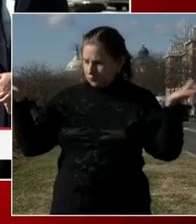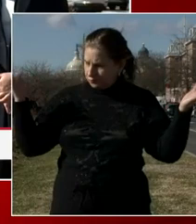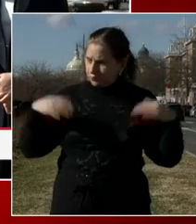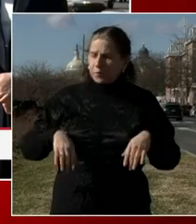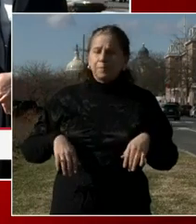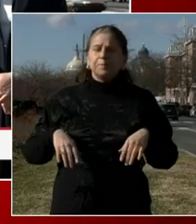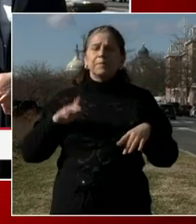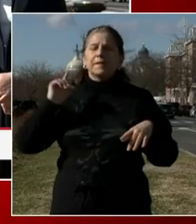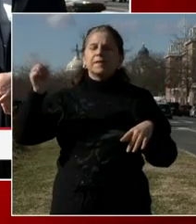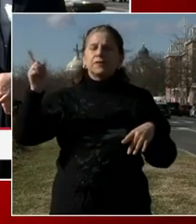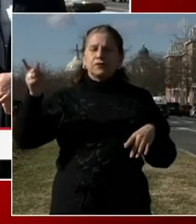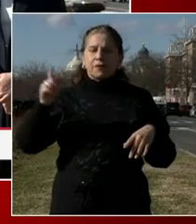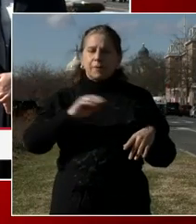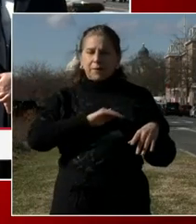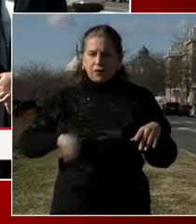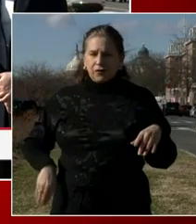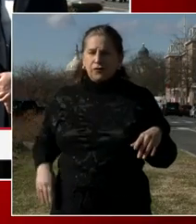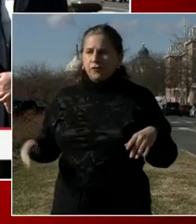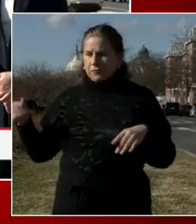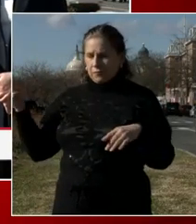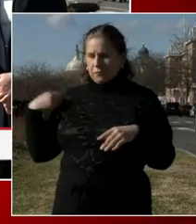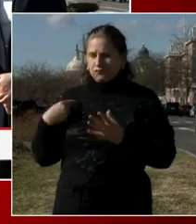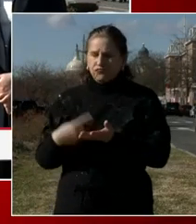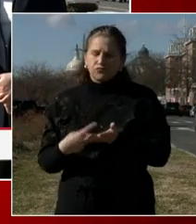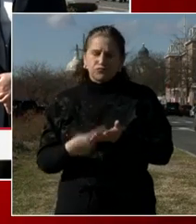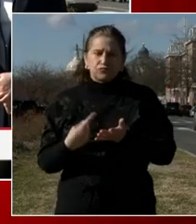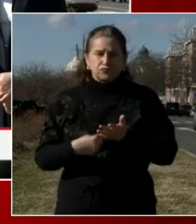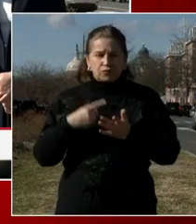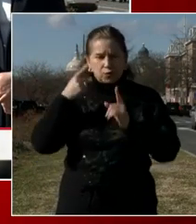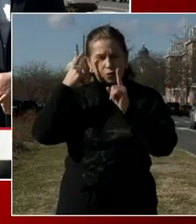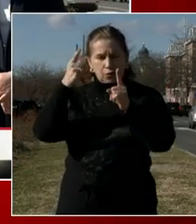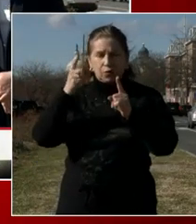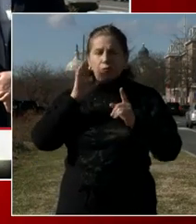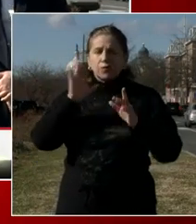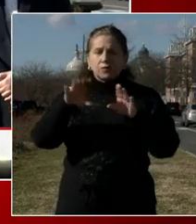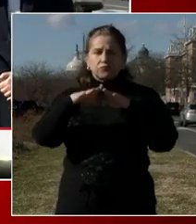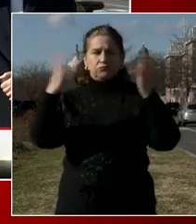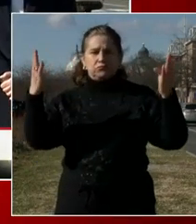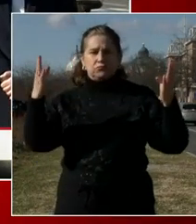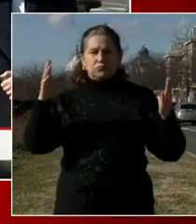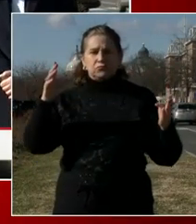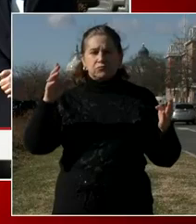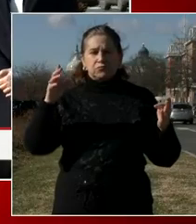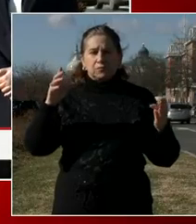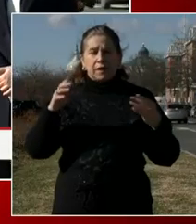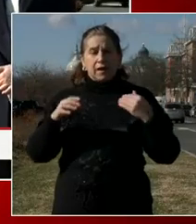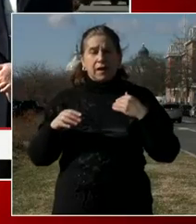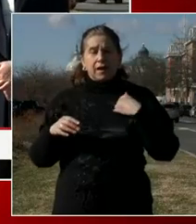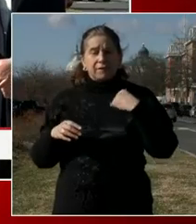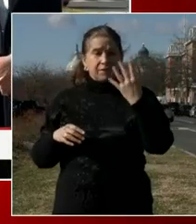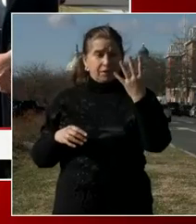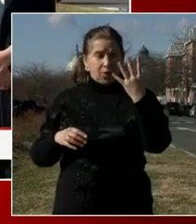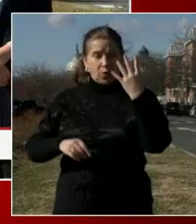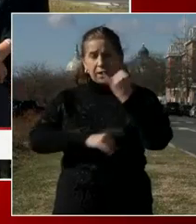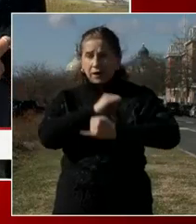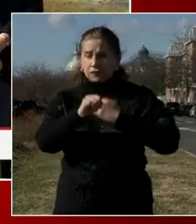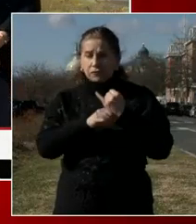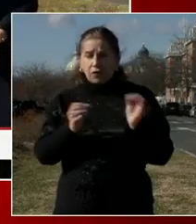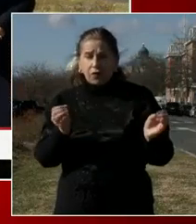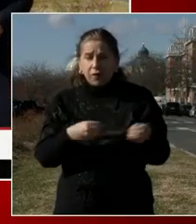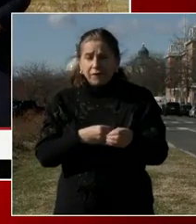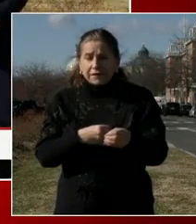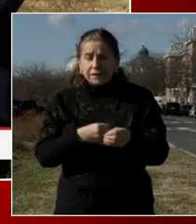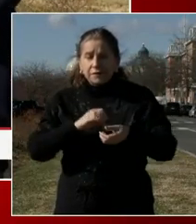the mayor referenced, our goal is to get back out there with our four international offices and our amazing team here working with Events D.C., the Hotel